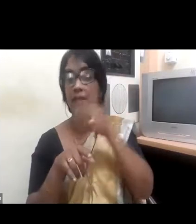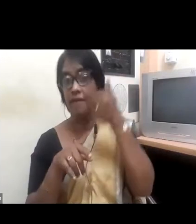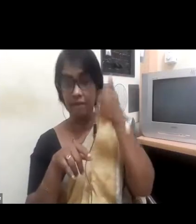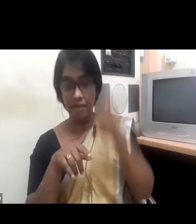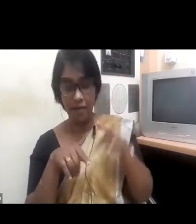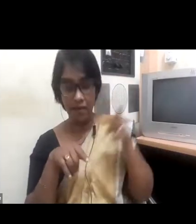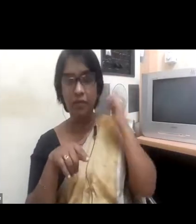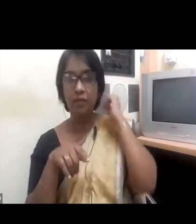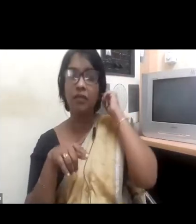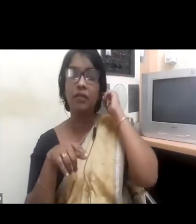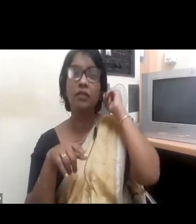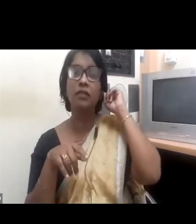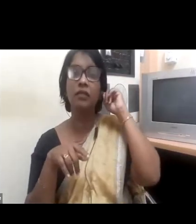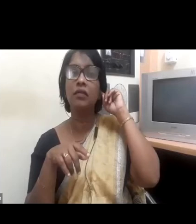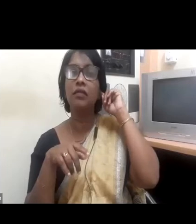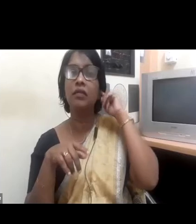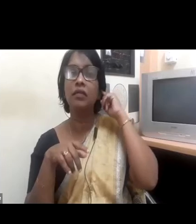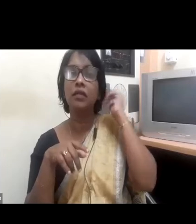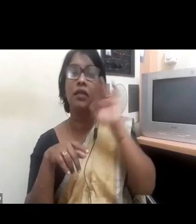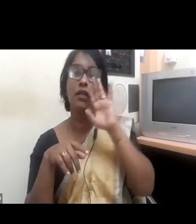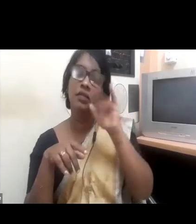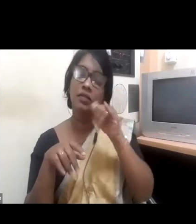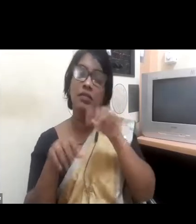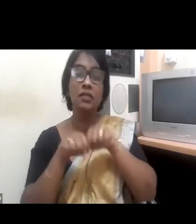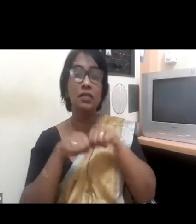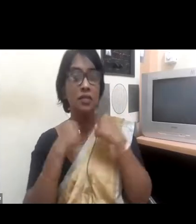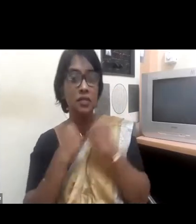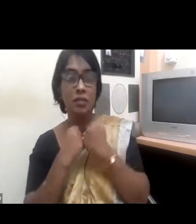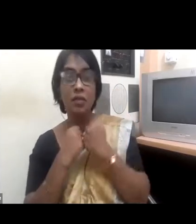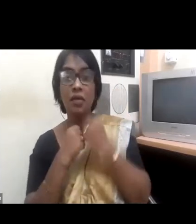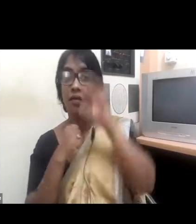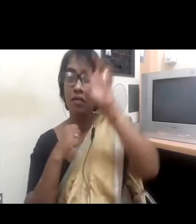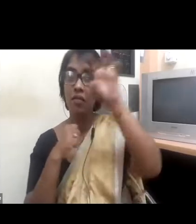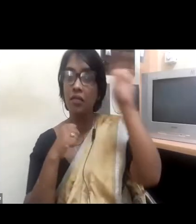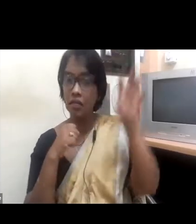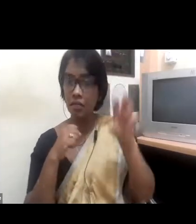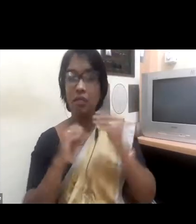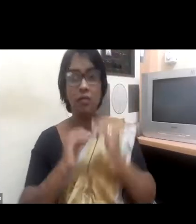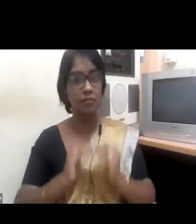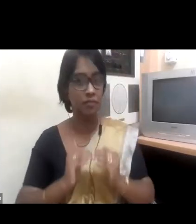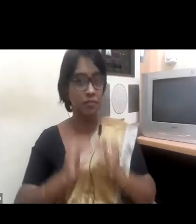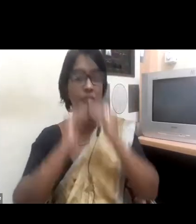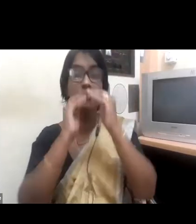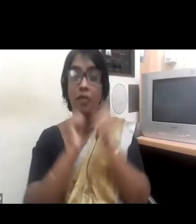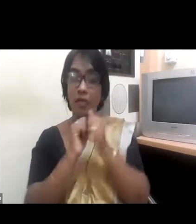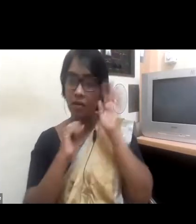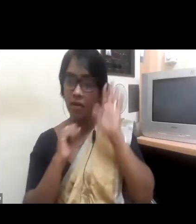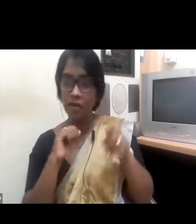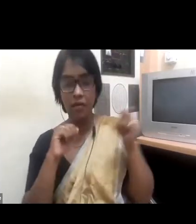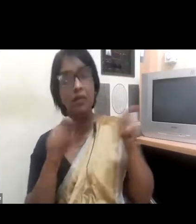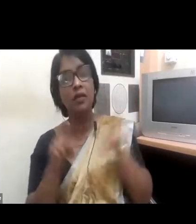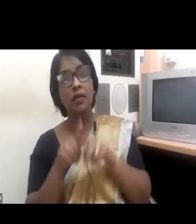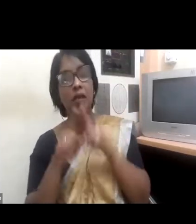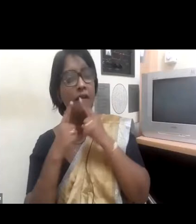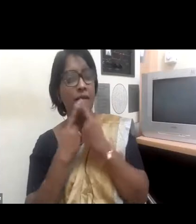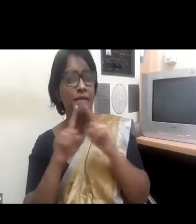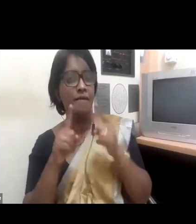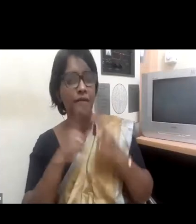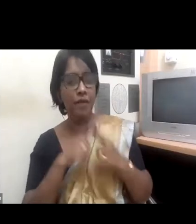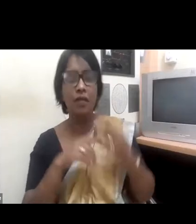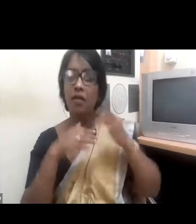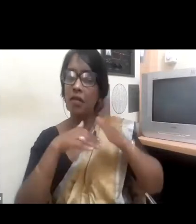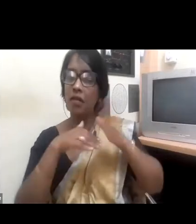countries that have progressed in this space have looked at different skills and exposure that people bring to the board,